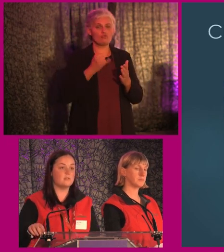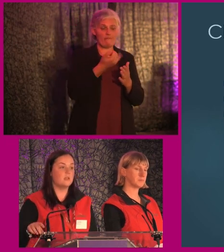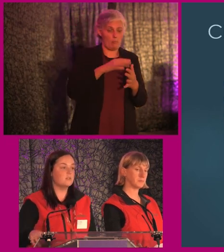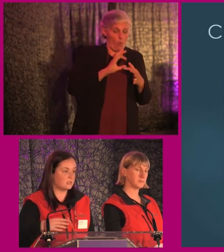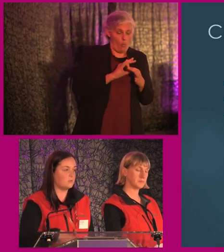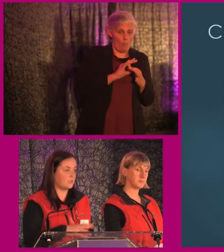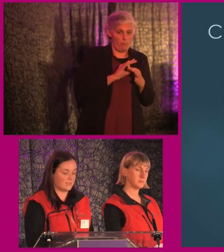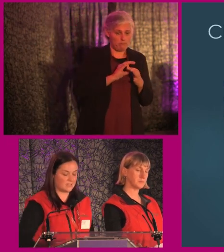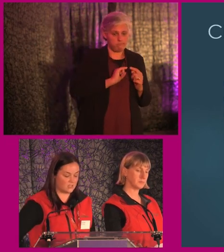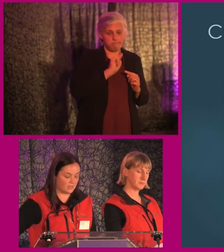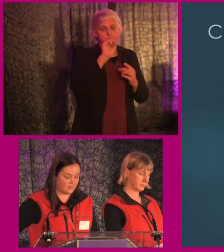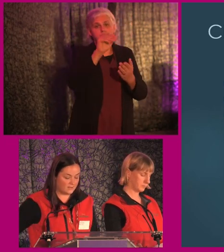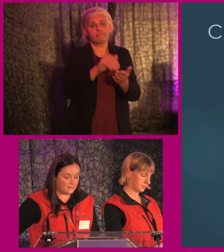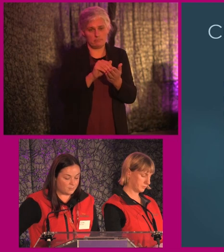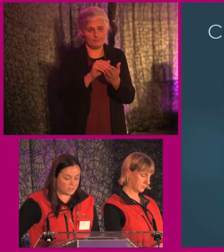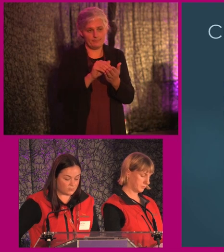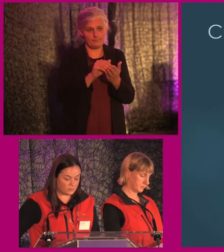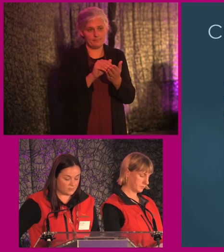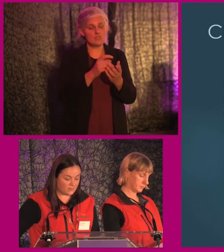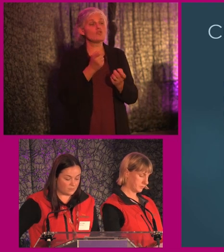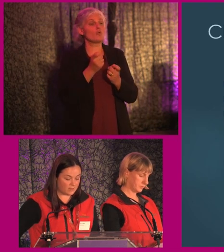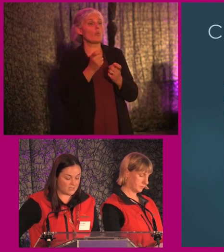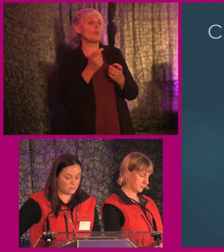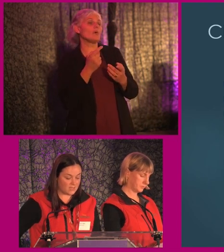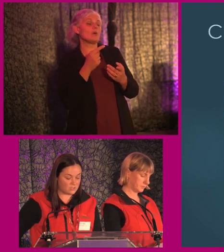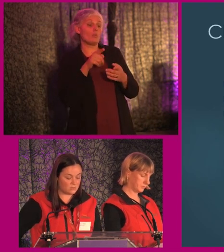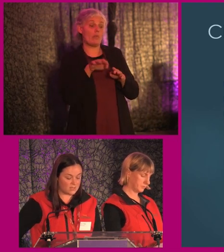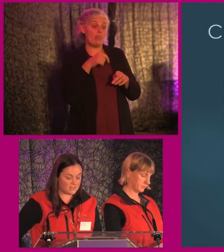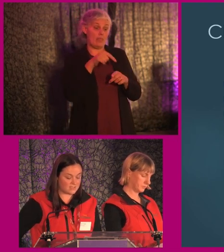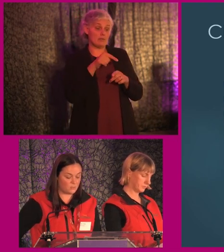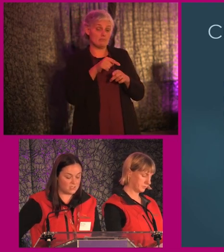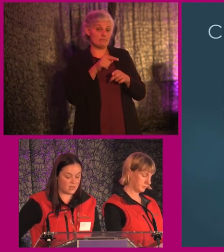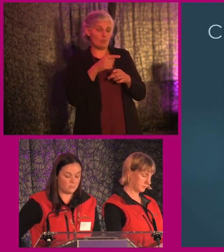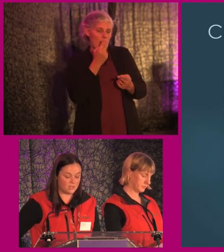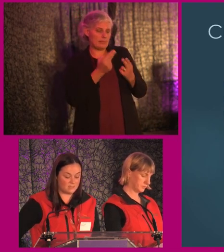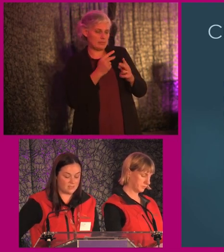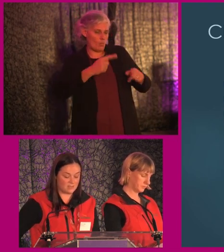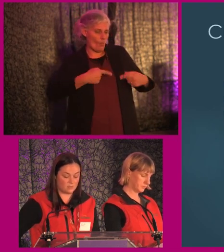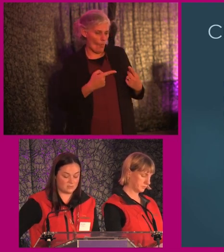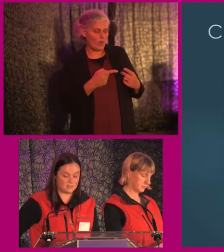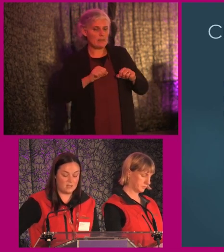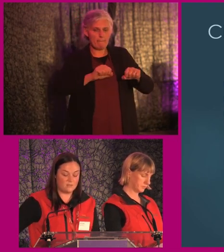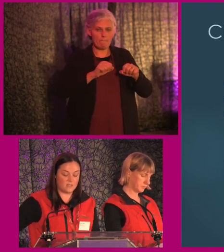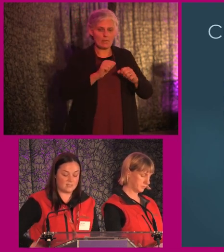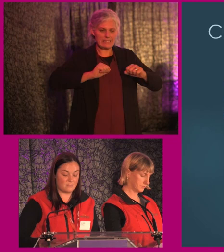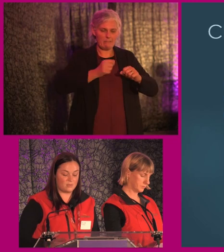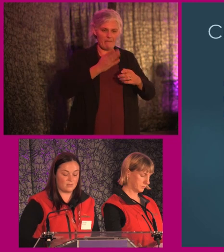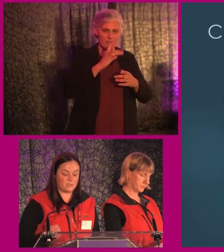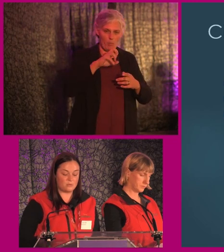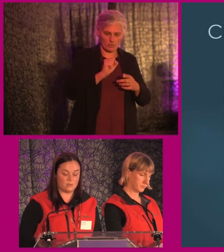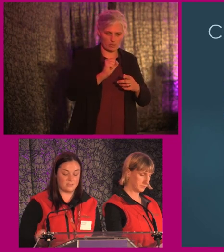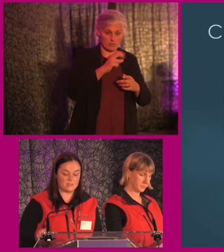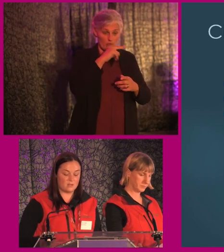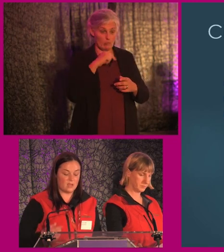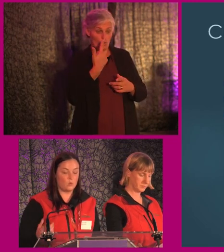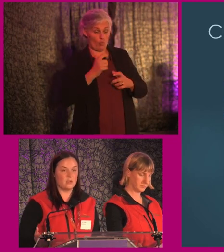house to your destination. With that we had to assess the wheelchair and buggy spaces on bus. For the example there would be